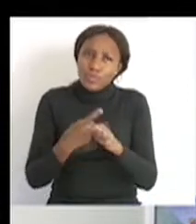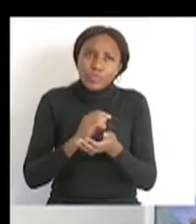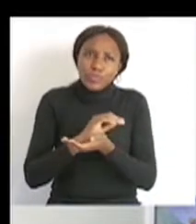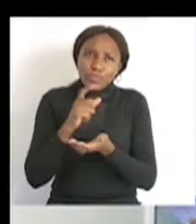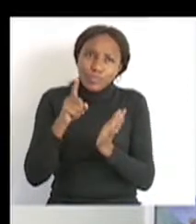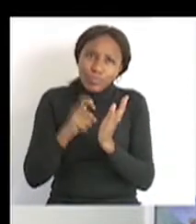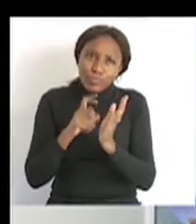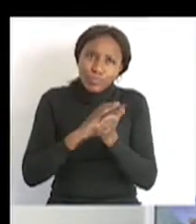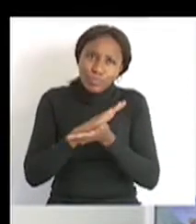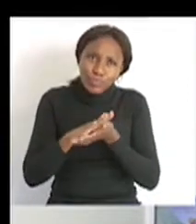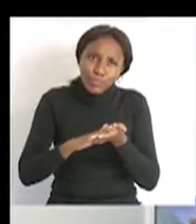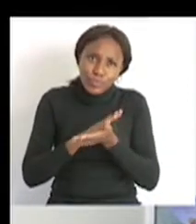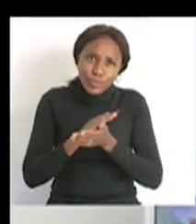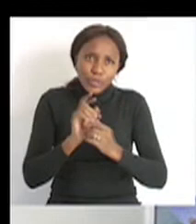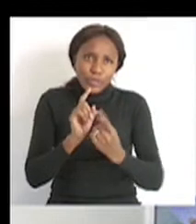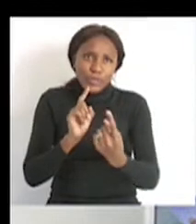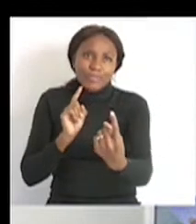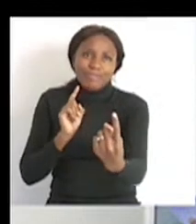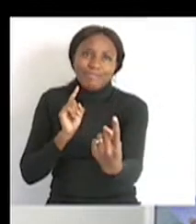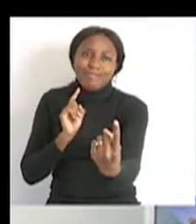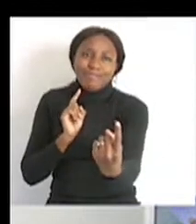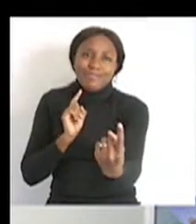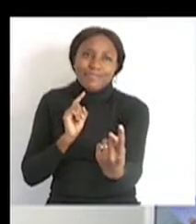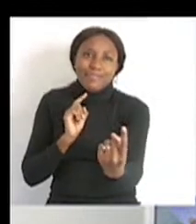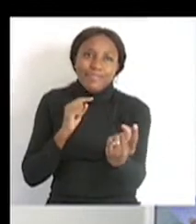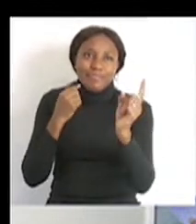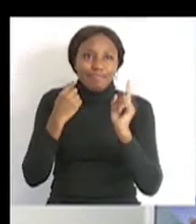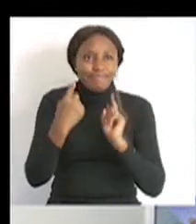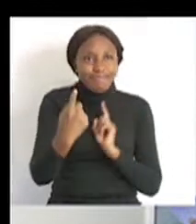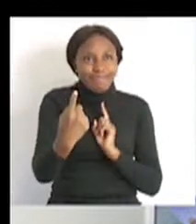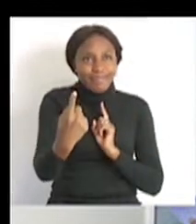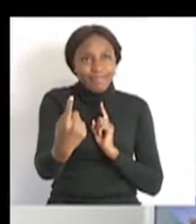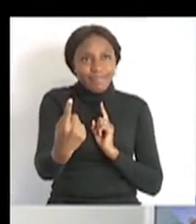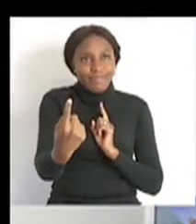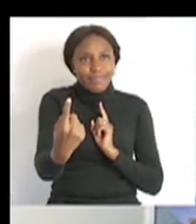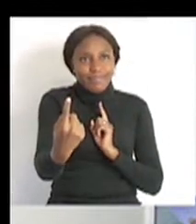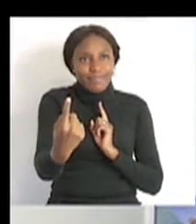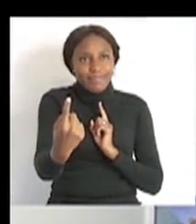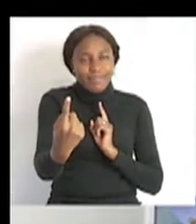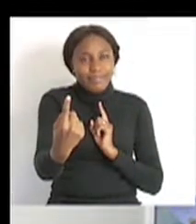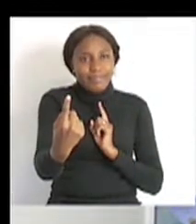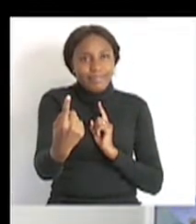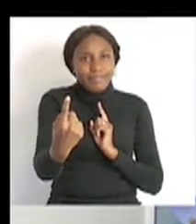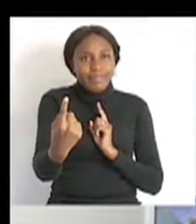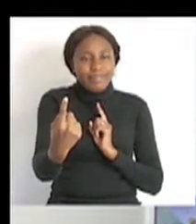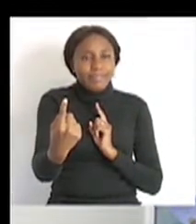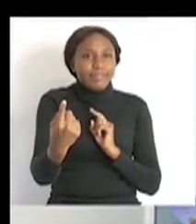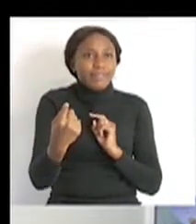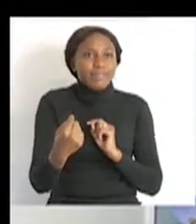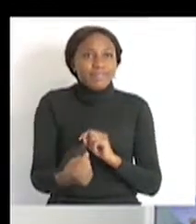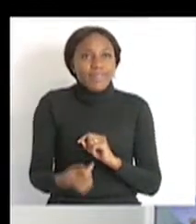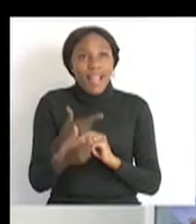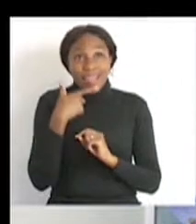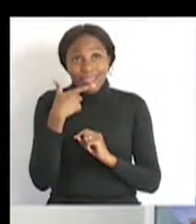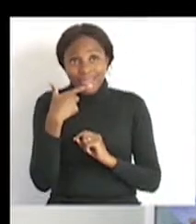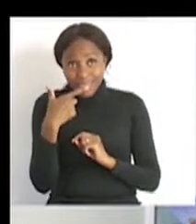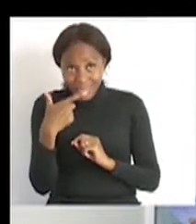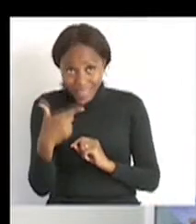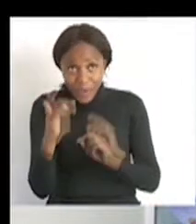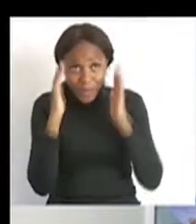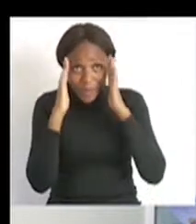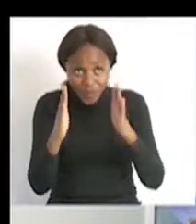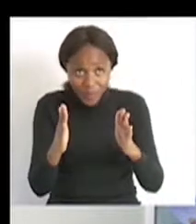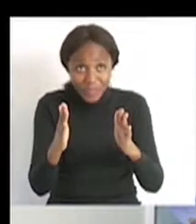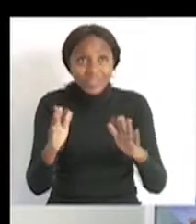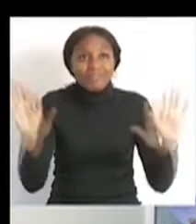Okay, and let's see if we are still practicing social distance. Okay, that seems fine. Thank you for listening grade fours.